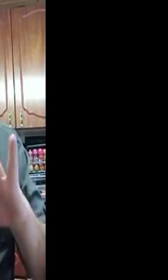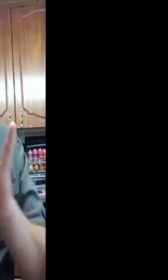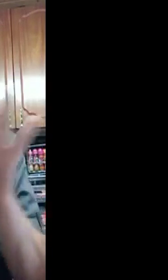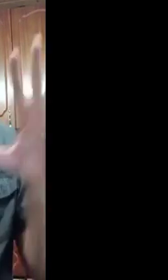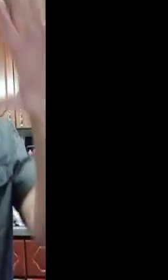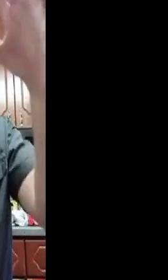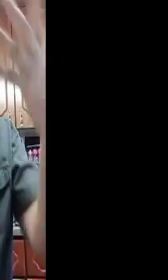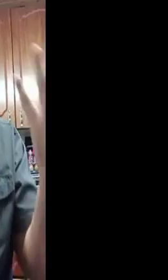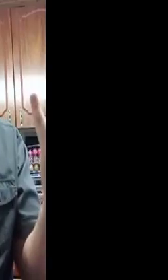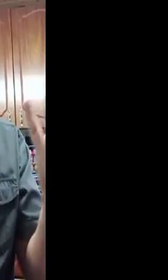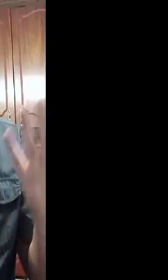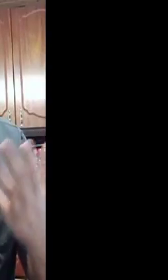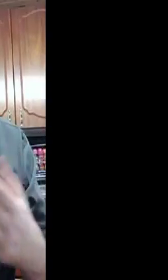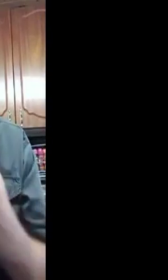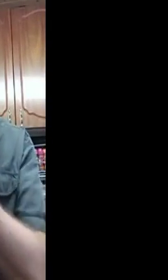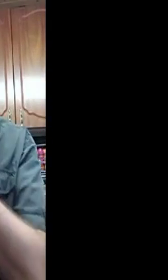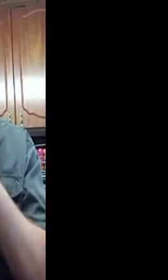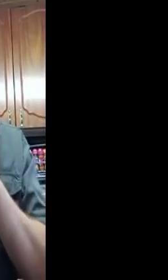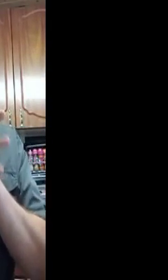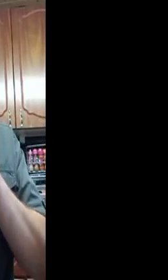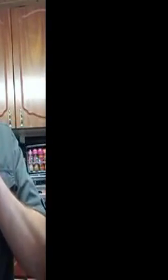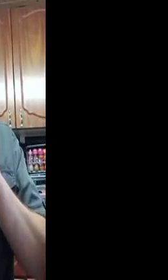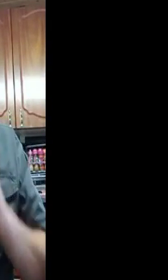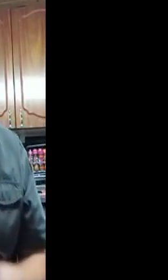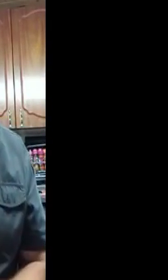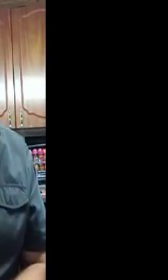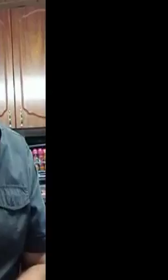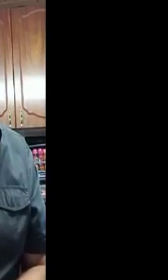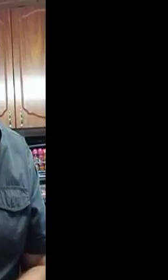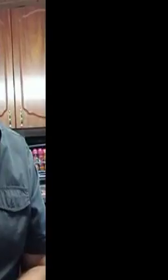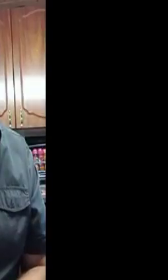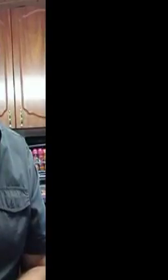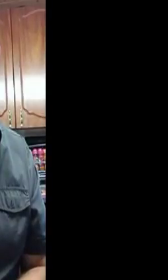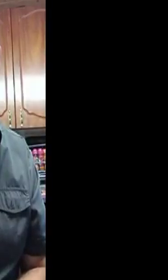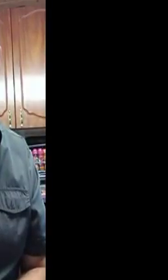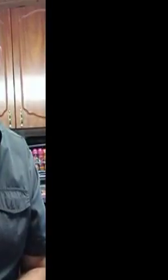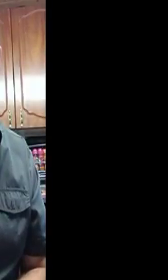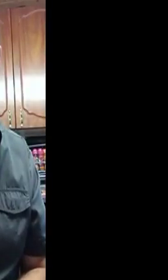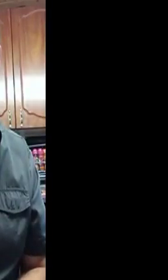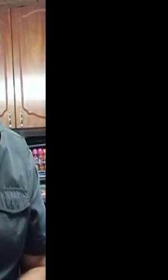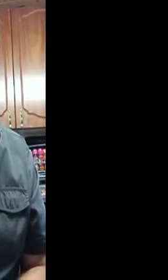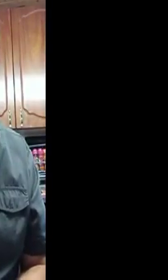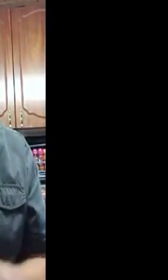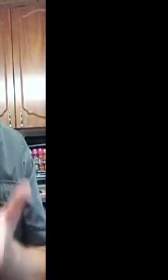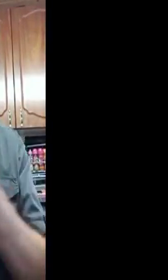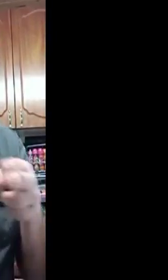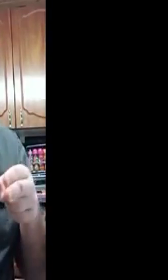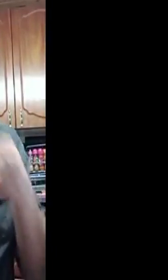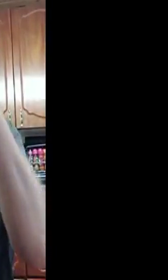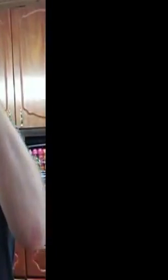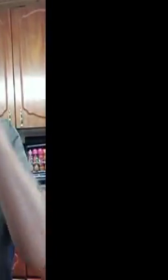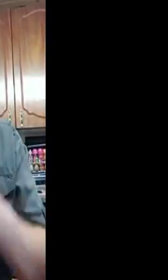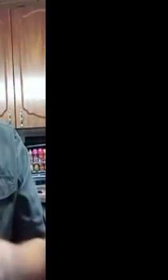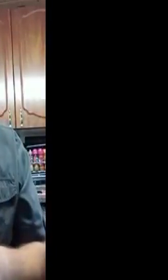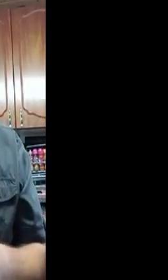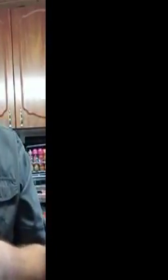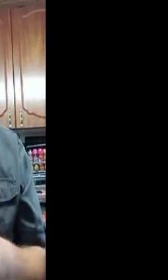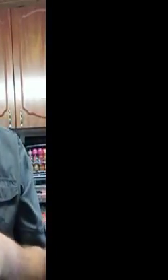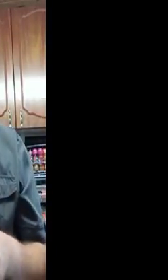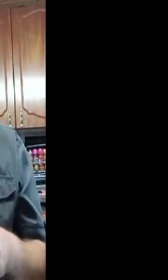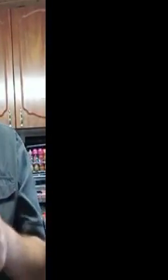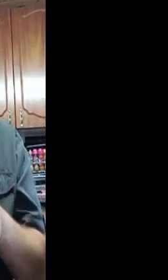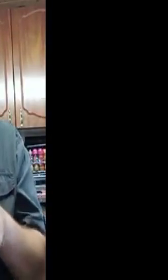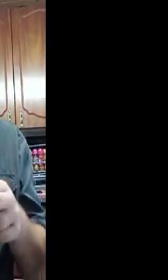model. It gives an exact track. But we run other different possible scenarios. So,